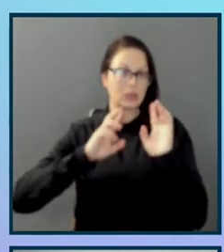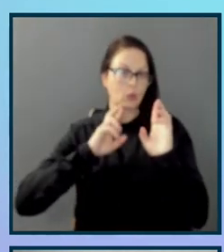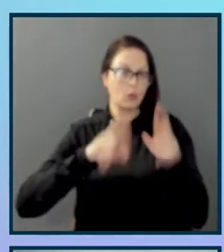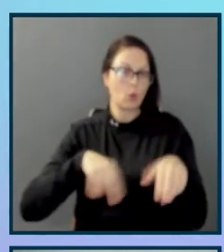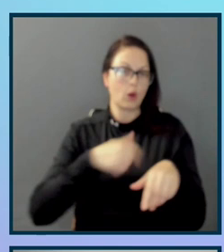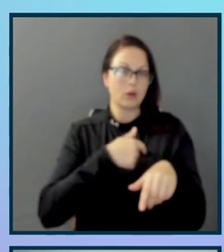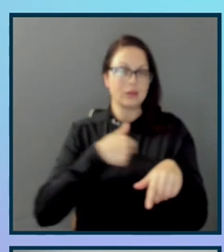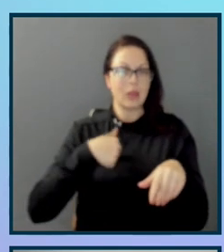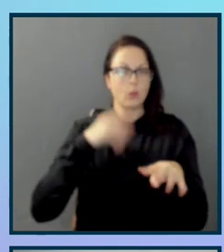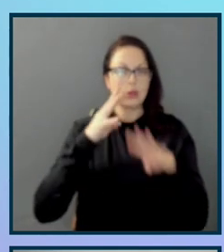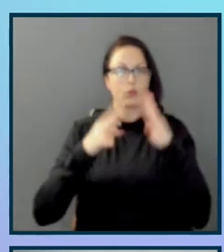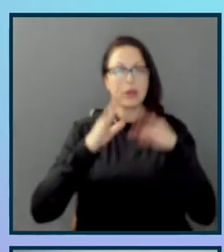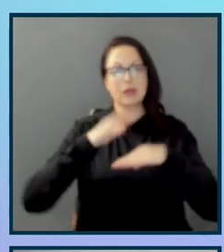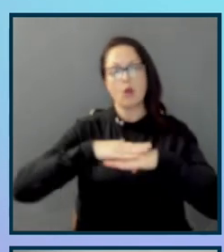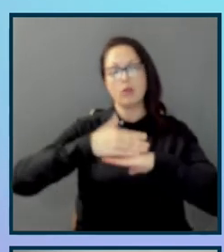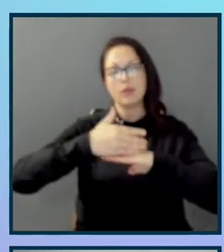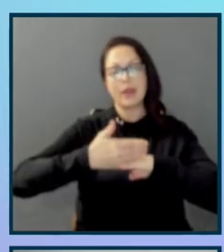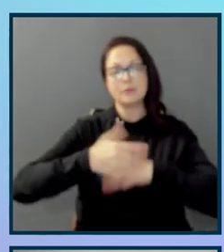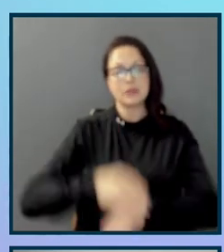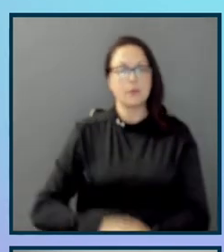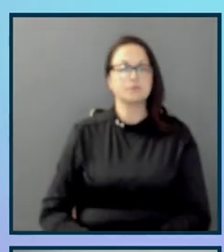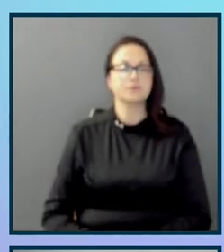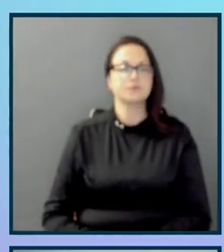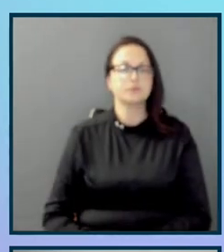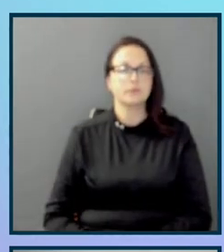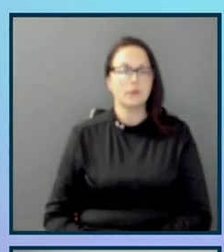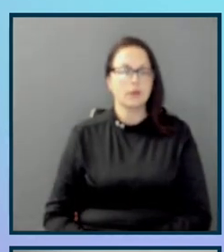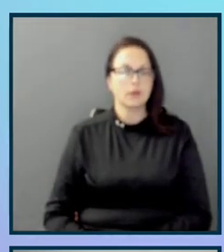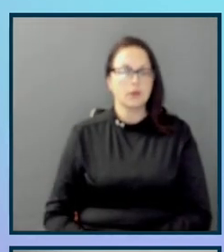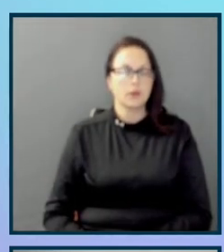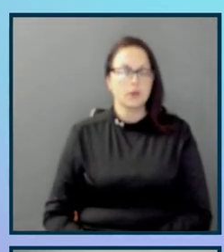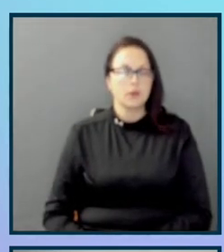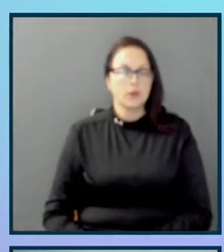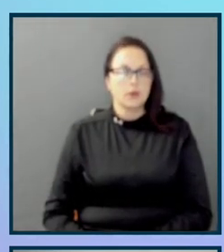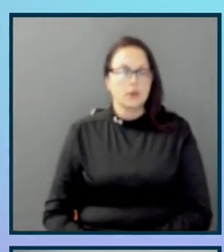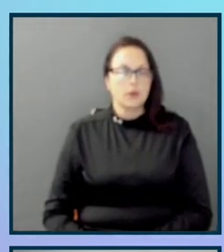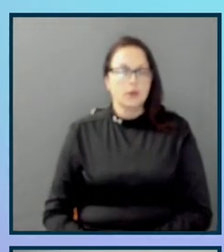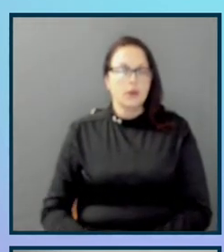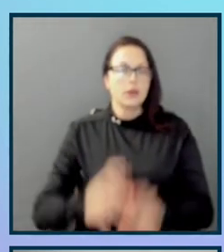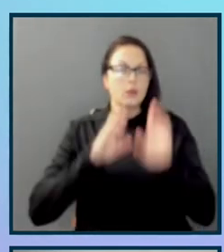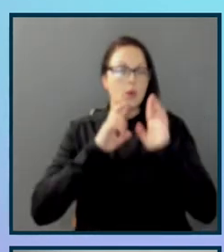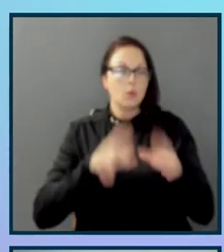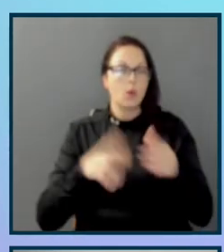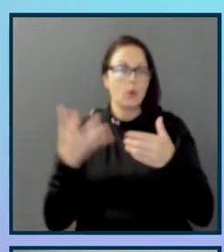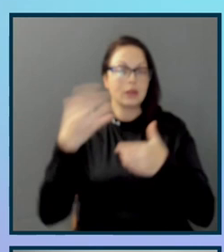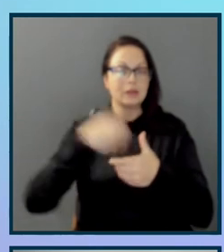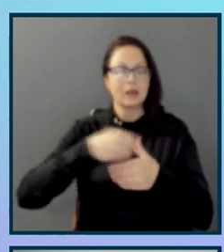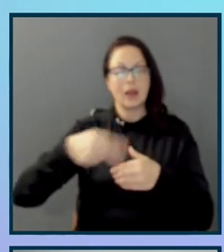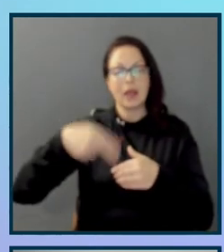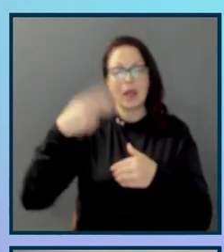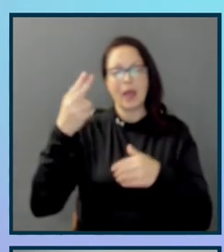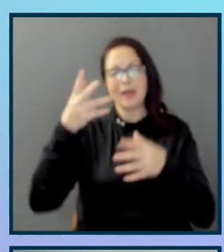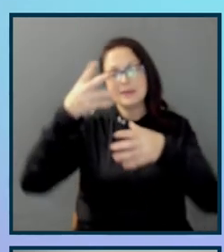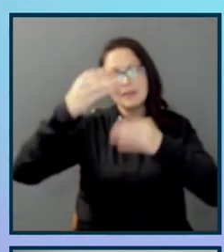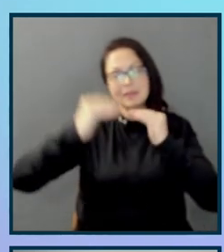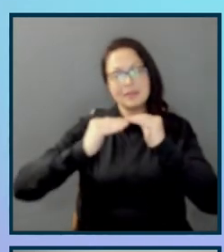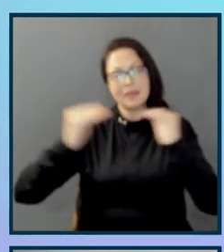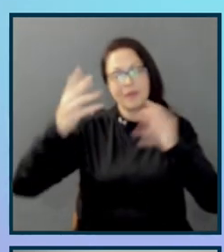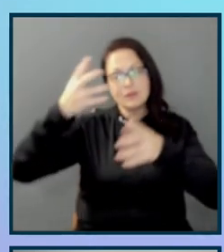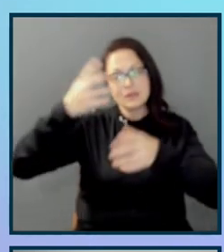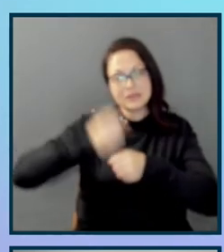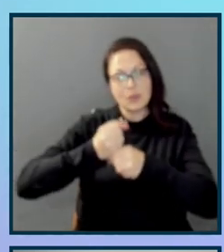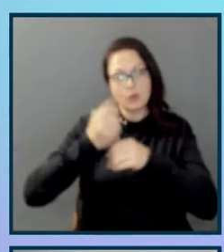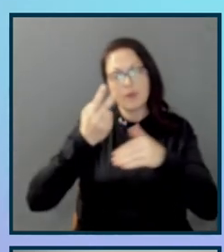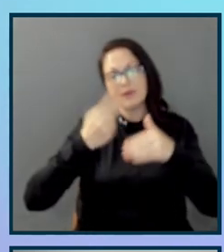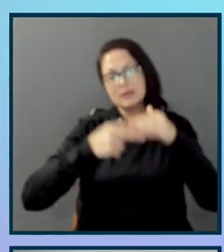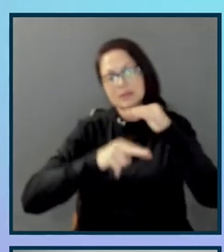on his laptop. So what a report will generally include is a high-level summary of key insights, an explanation